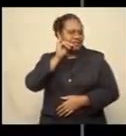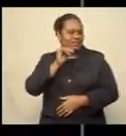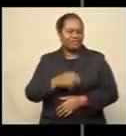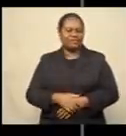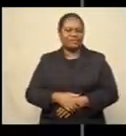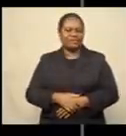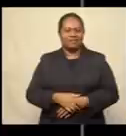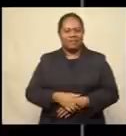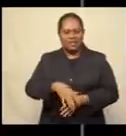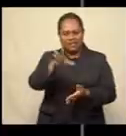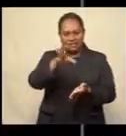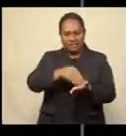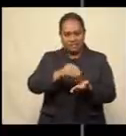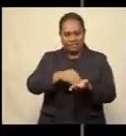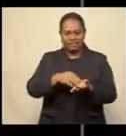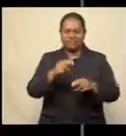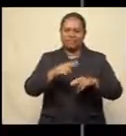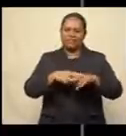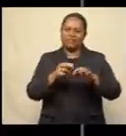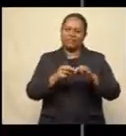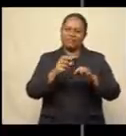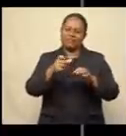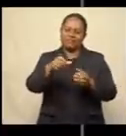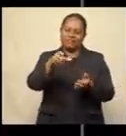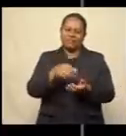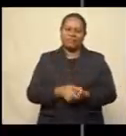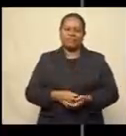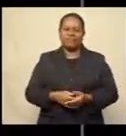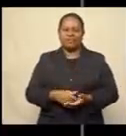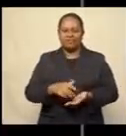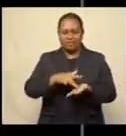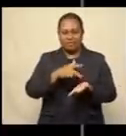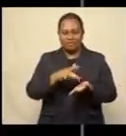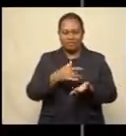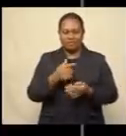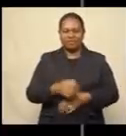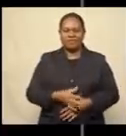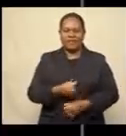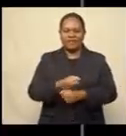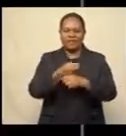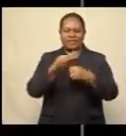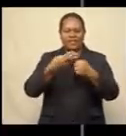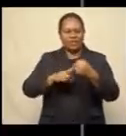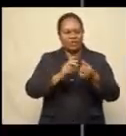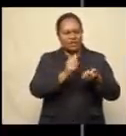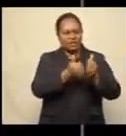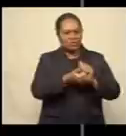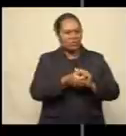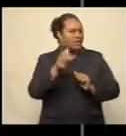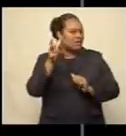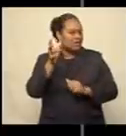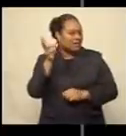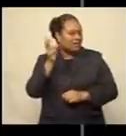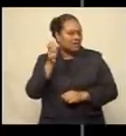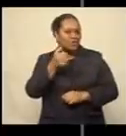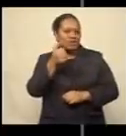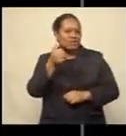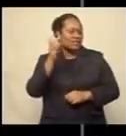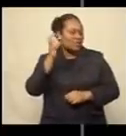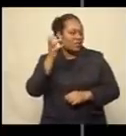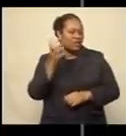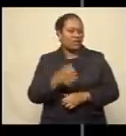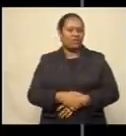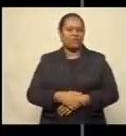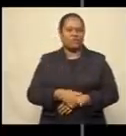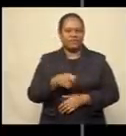You can also download our FBC app to keep updated with the very latest news and sports and listen to our six radio stations live. That's your